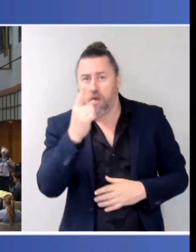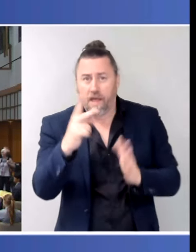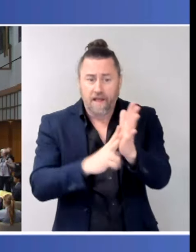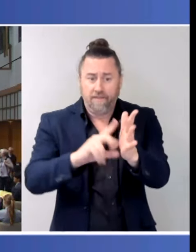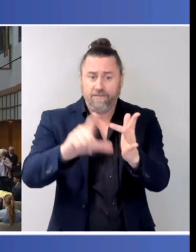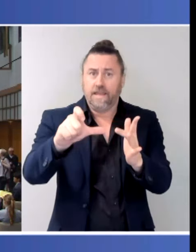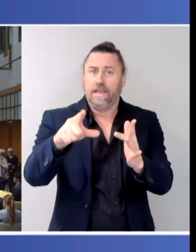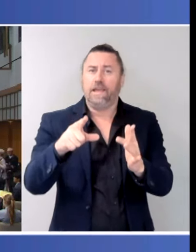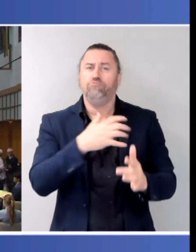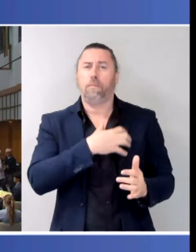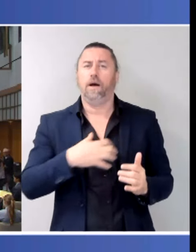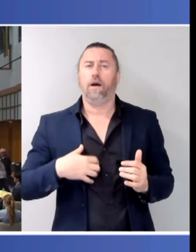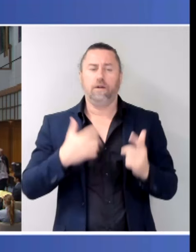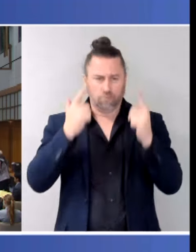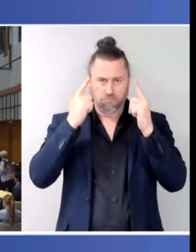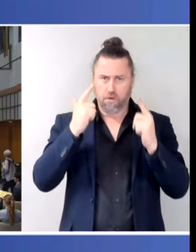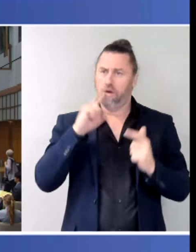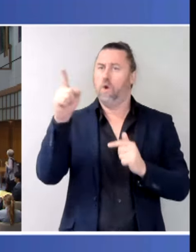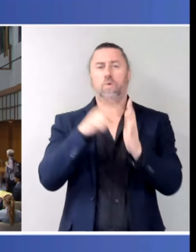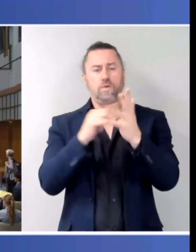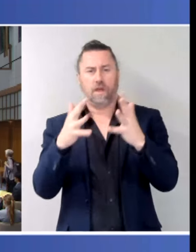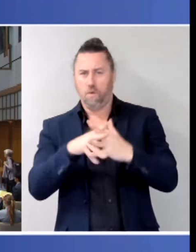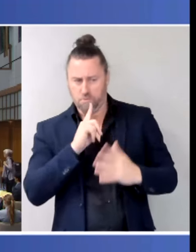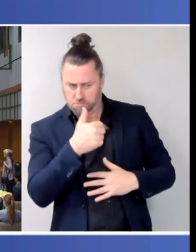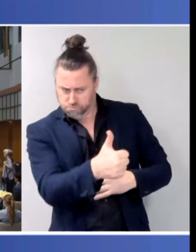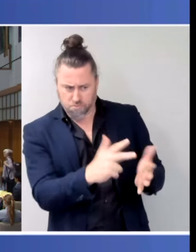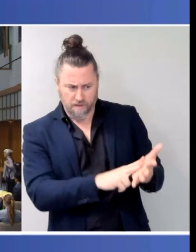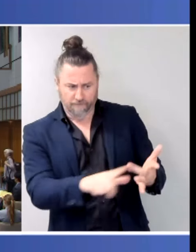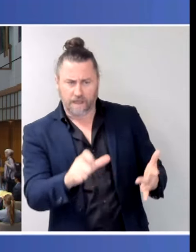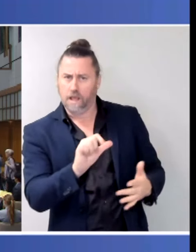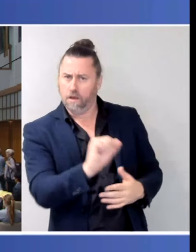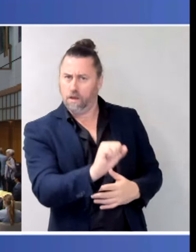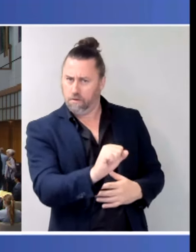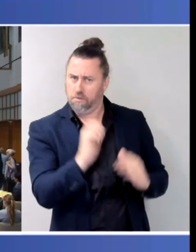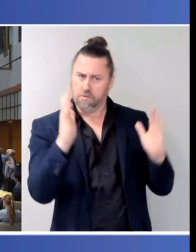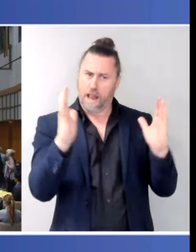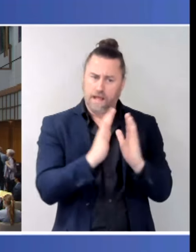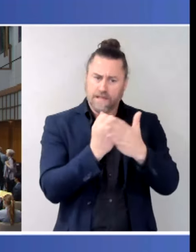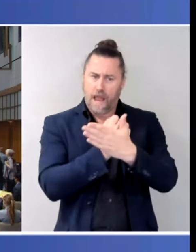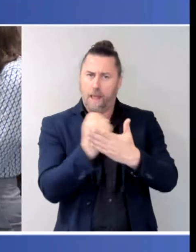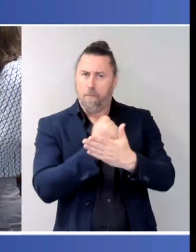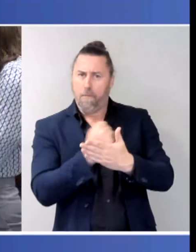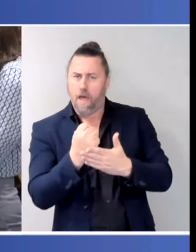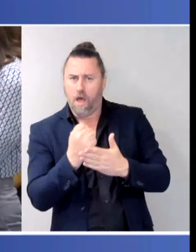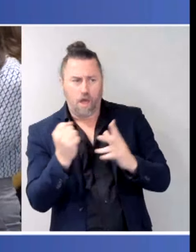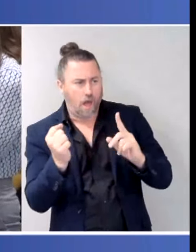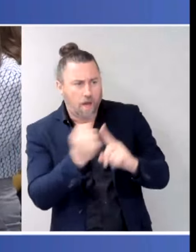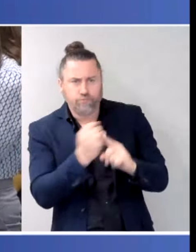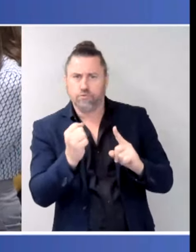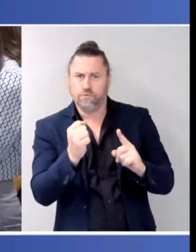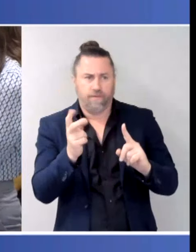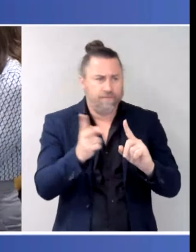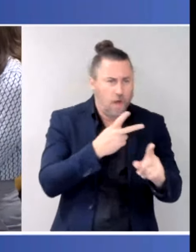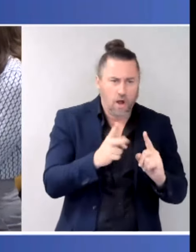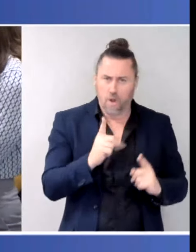the lower rates of domestic violence in your state. Can you tell us what programs are working in your state that might be able to